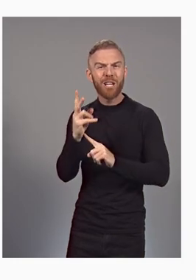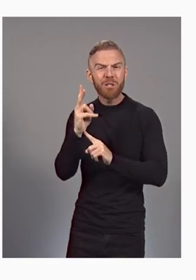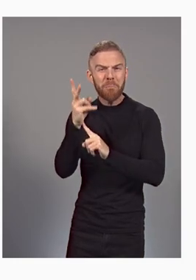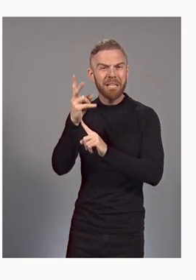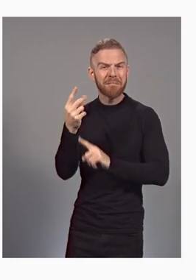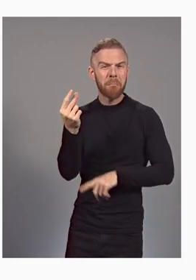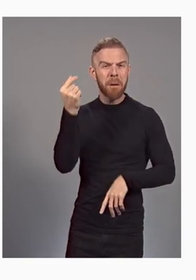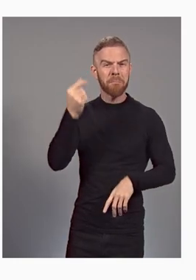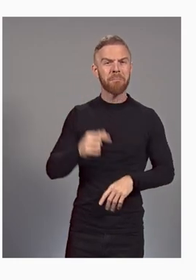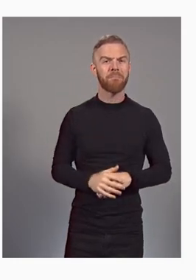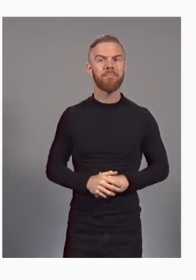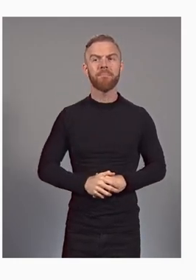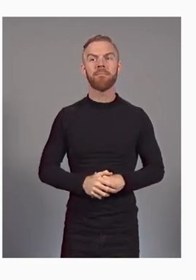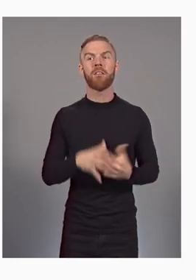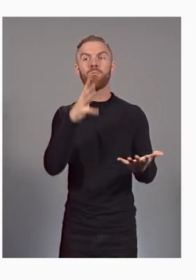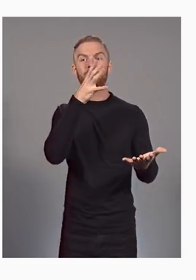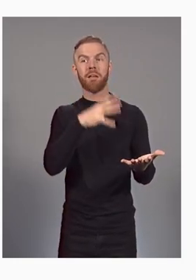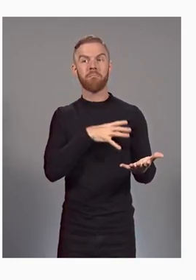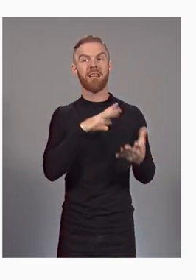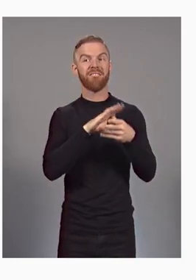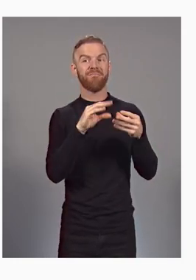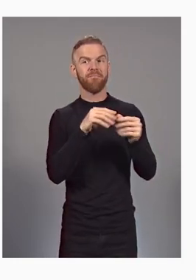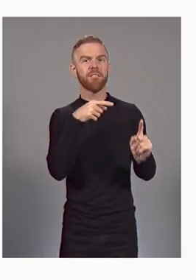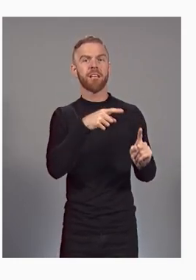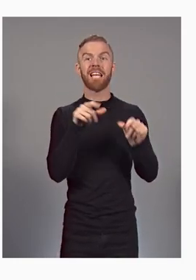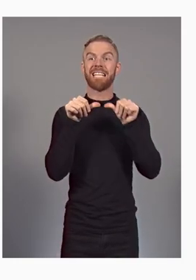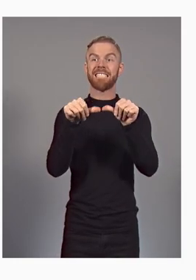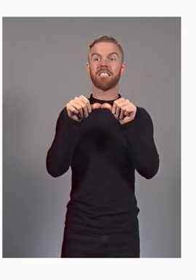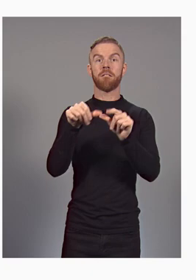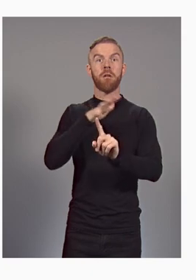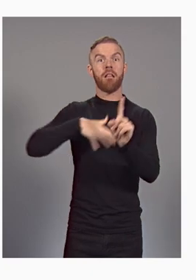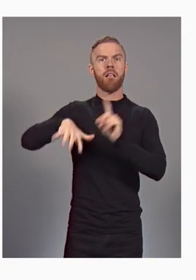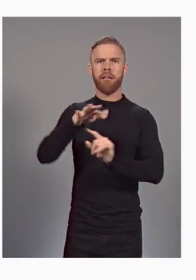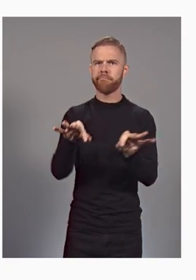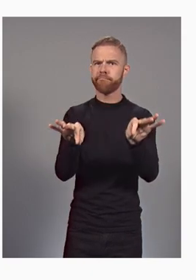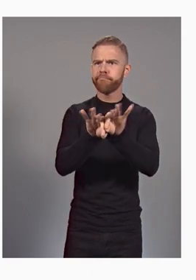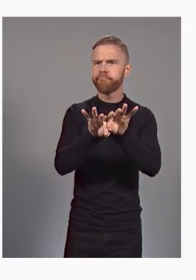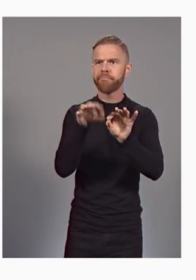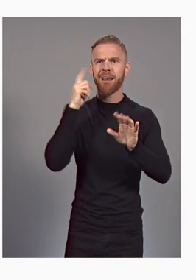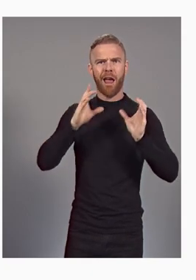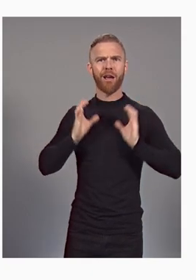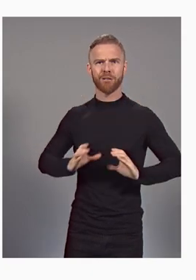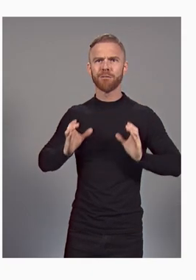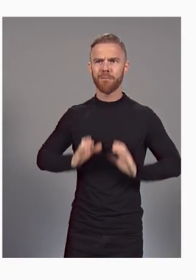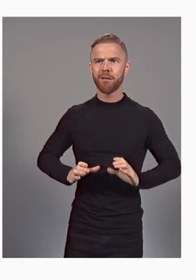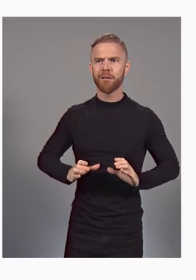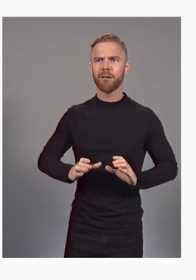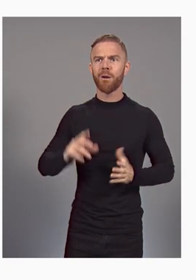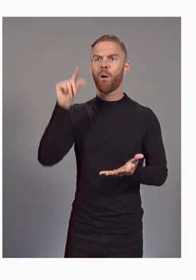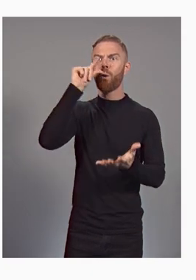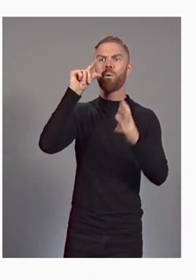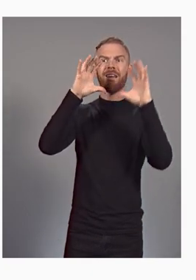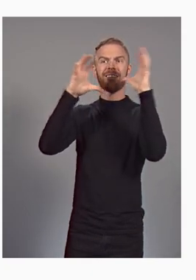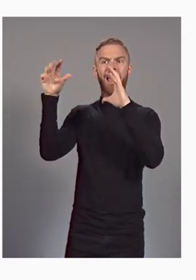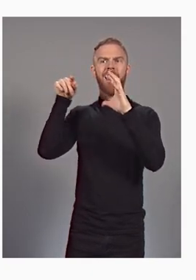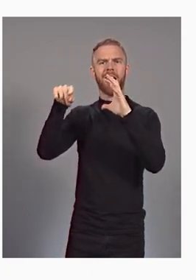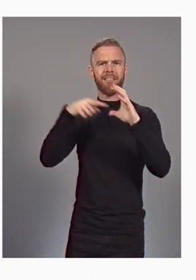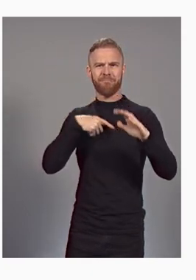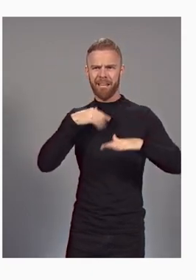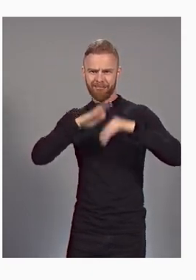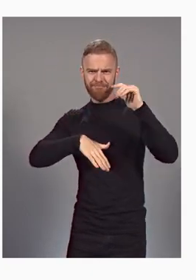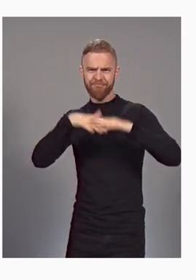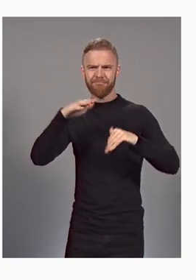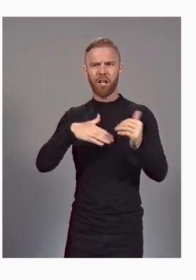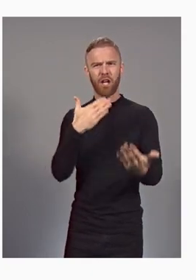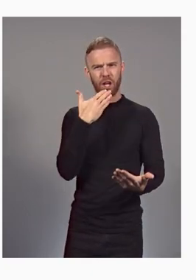Sustainability is absolutely critical to our consumers. With Google Cloud, we can build a much more traceable and transparent supply